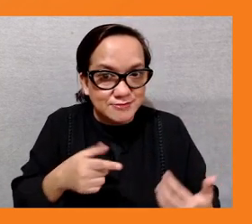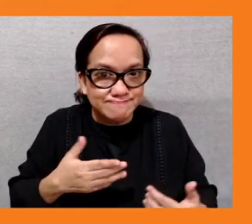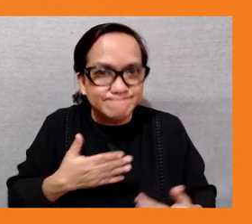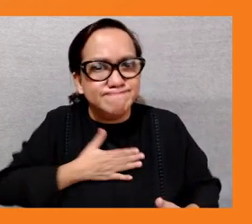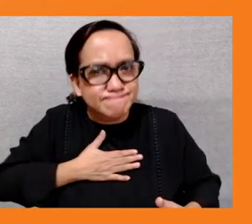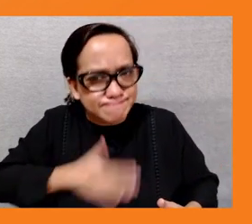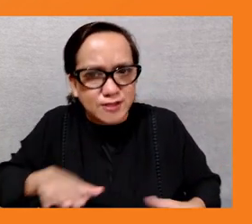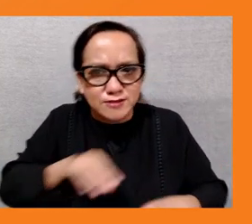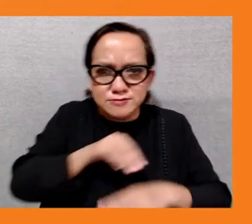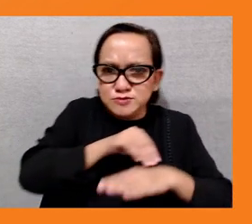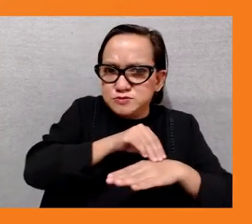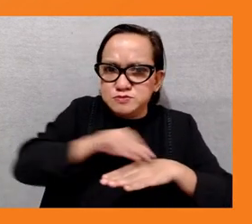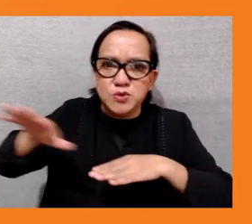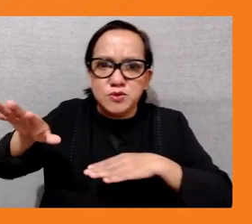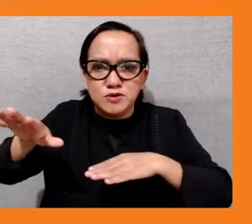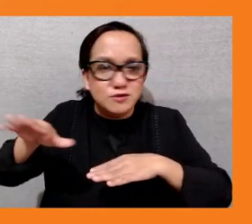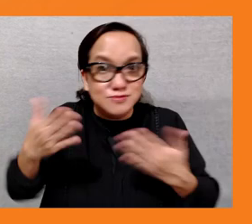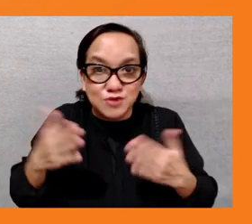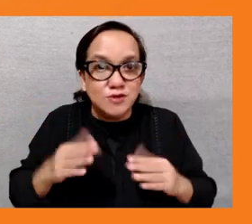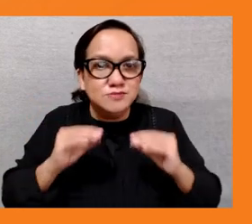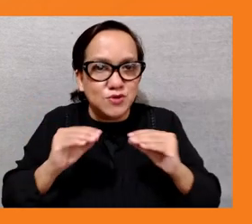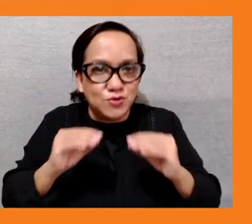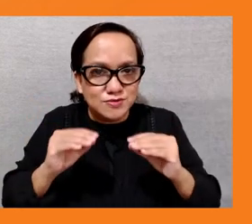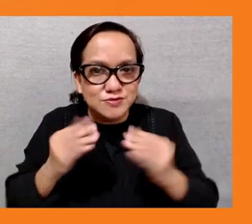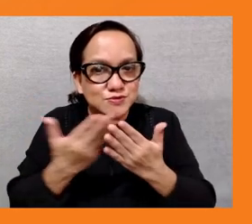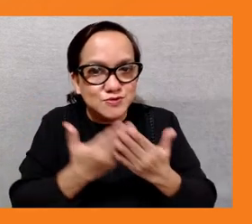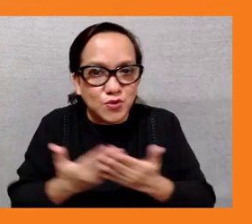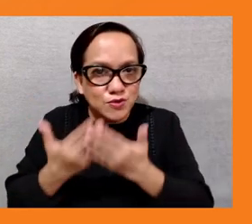in anticipation of this this this green economy